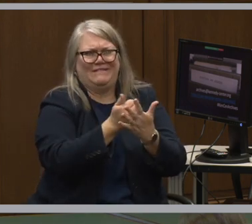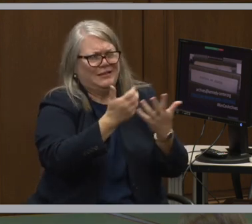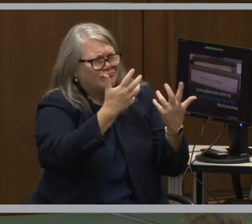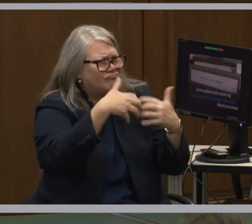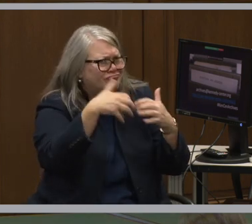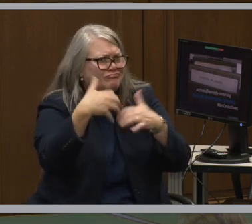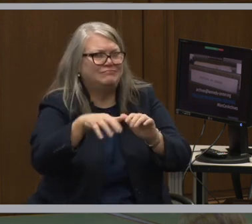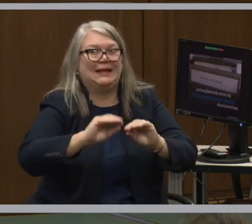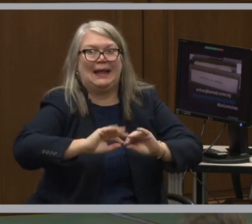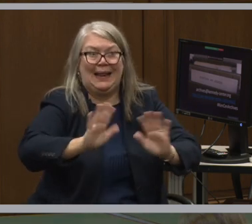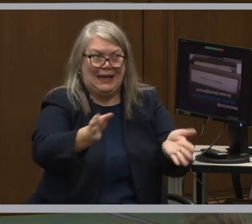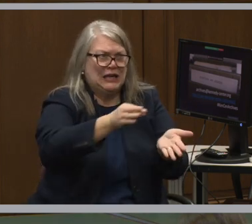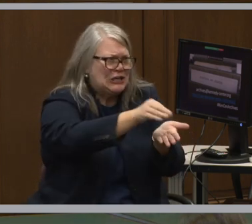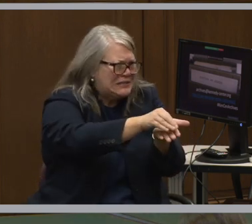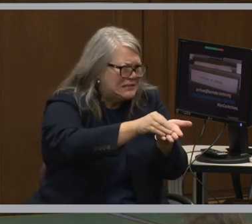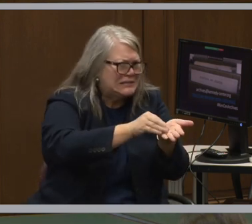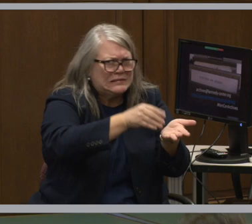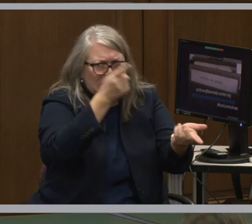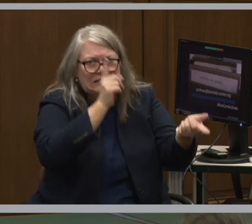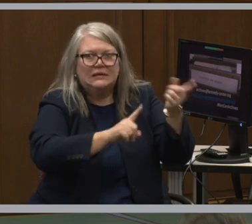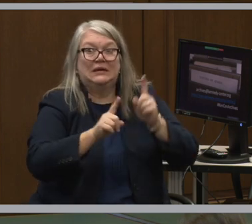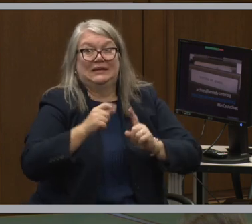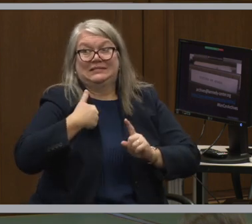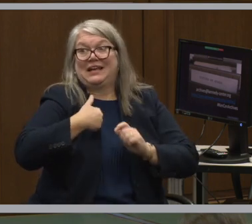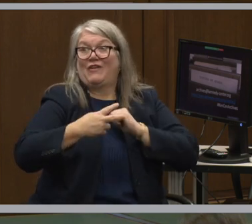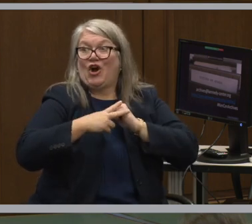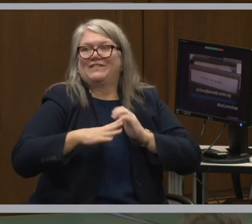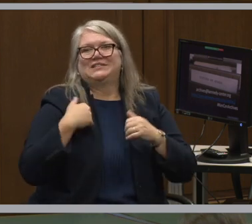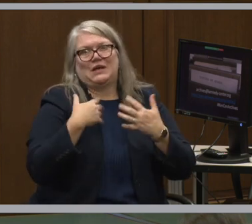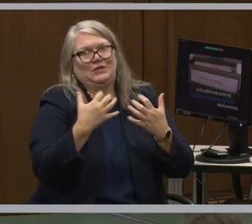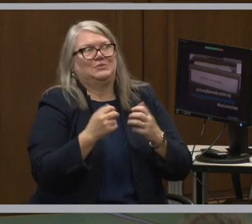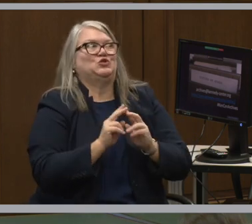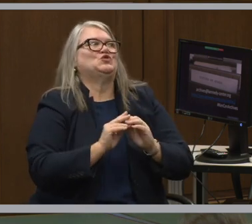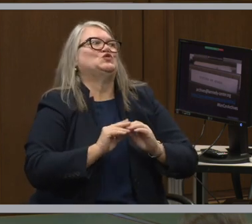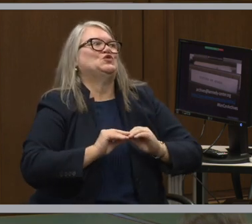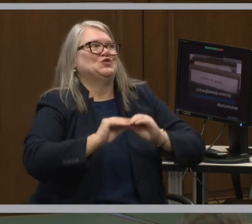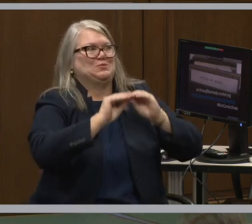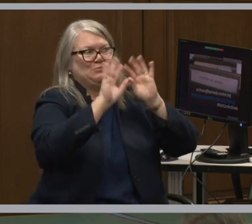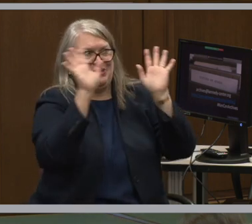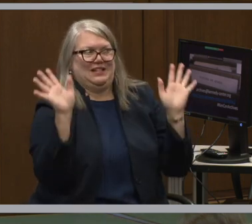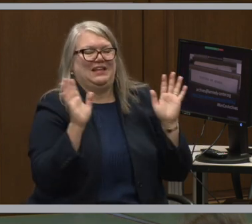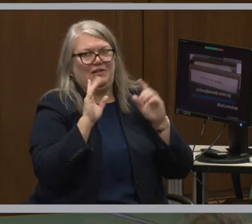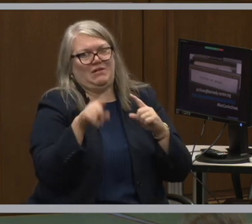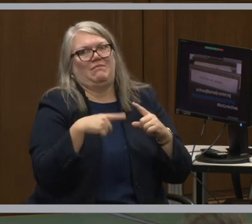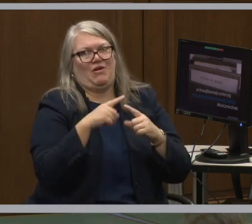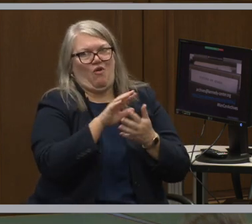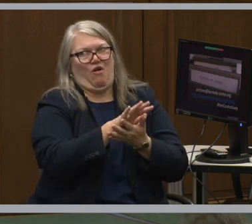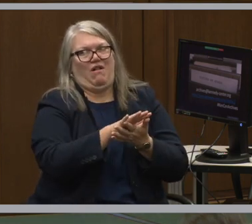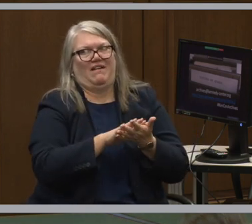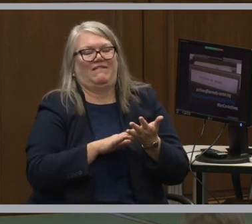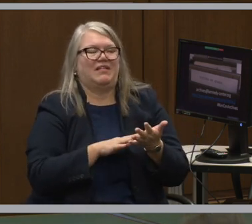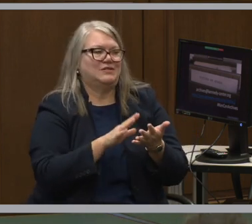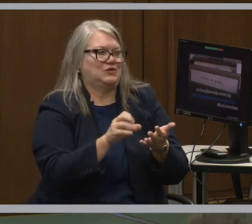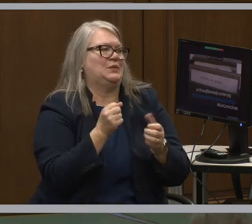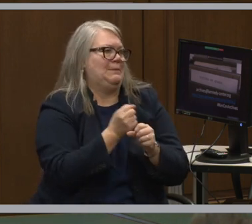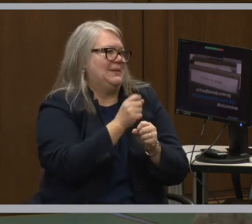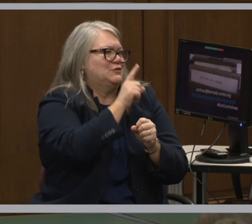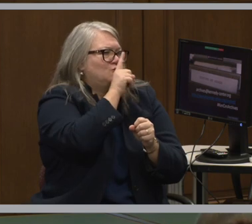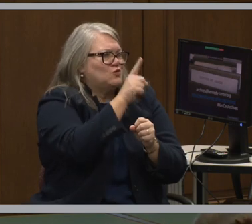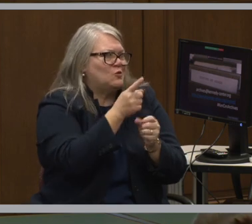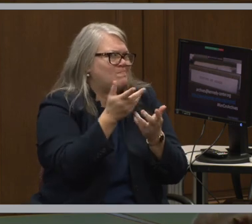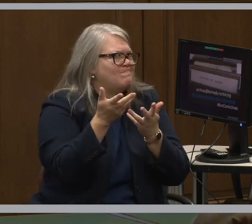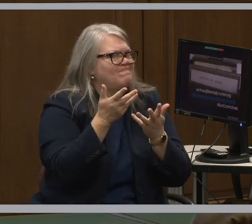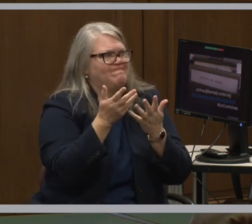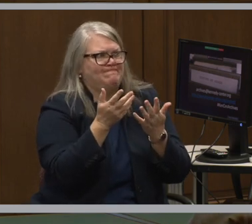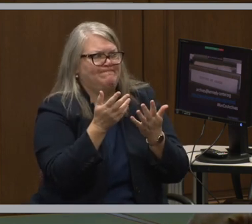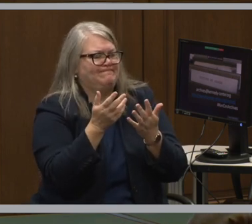clear. As an archivist, I also want to be super, super, super clear about that. So we made sure that